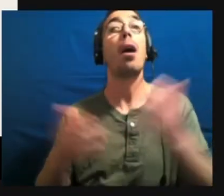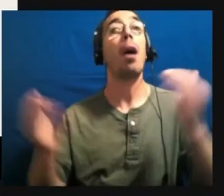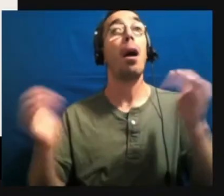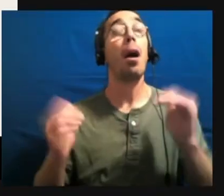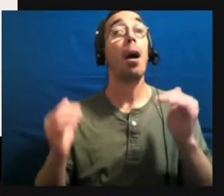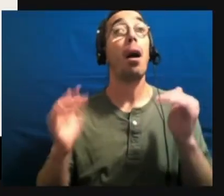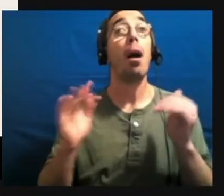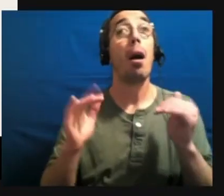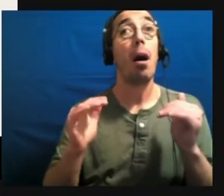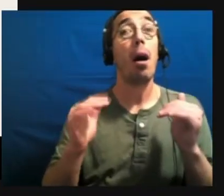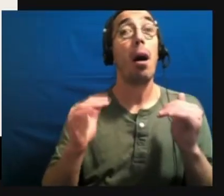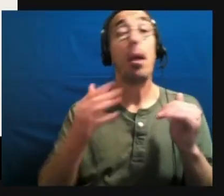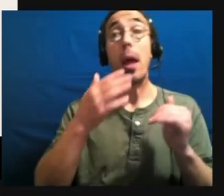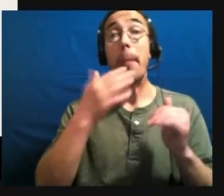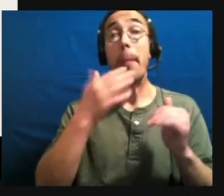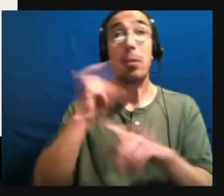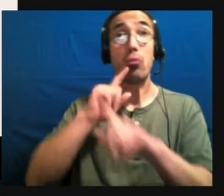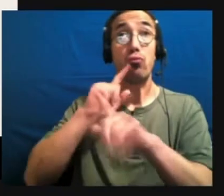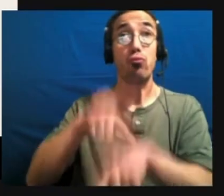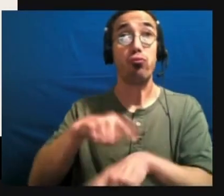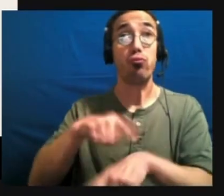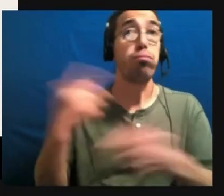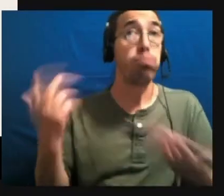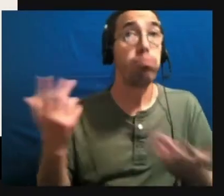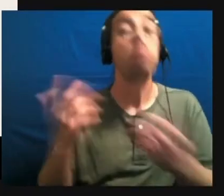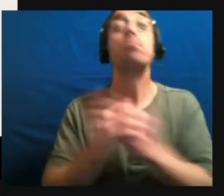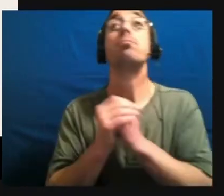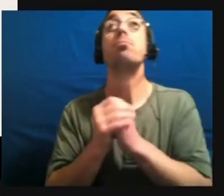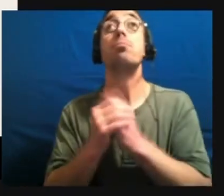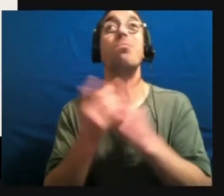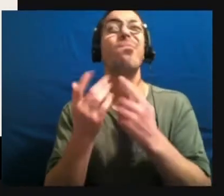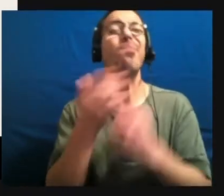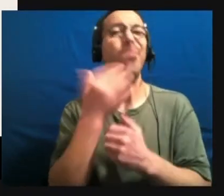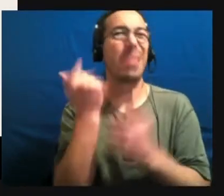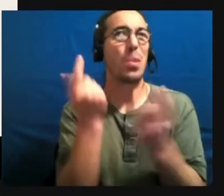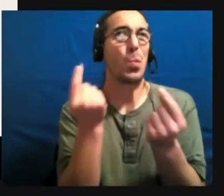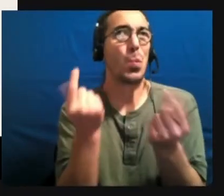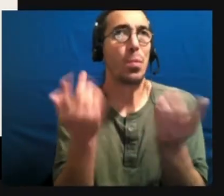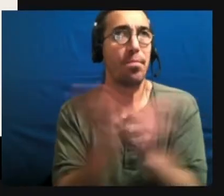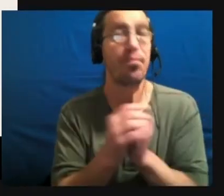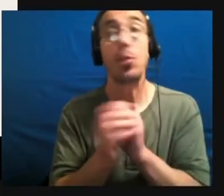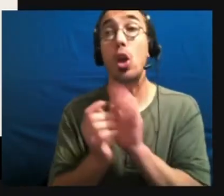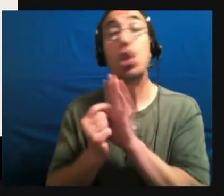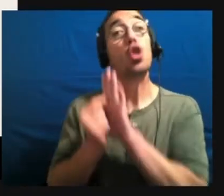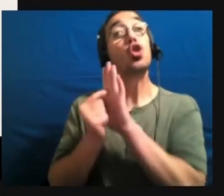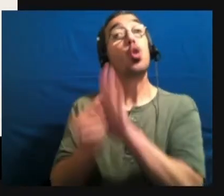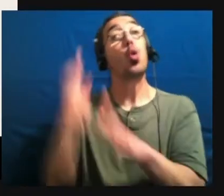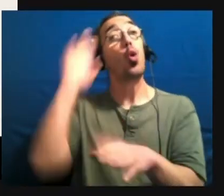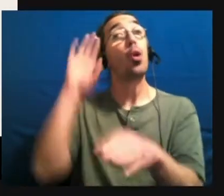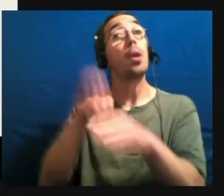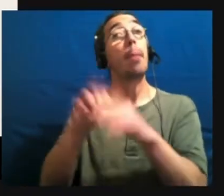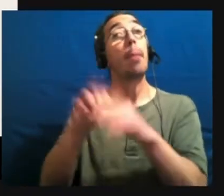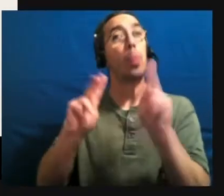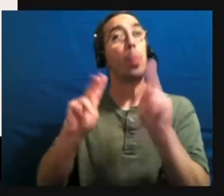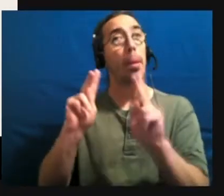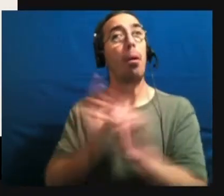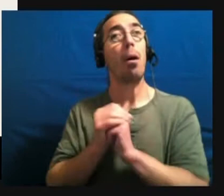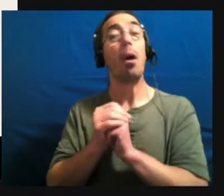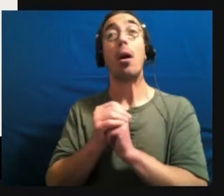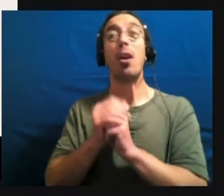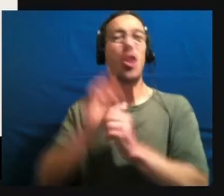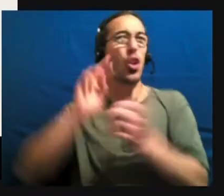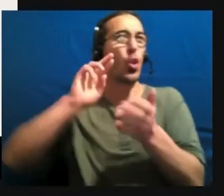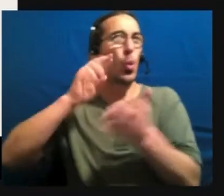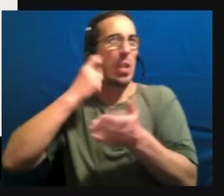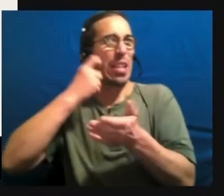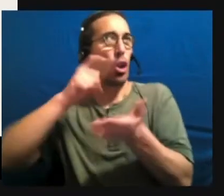The best thing to do is to show them, there are some recent articles and I'll include this in my follow